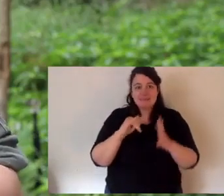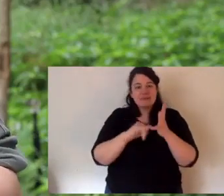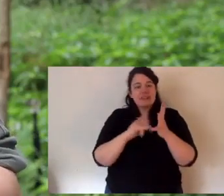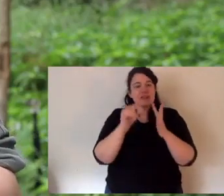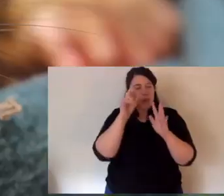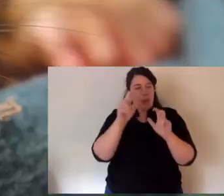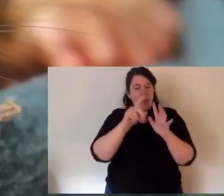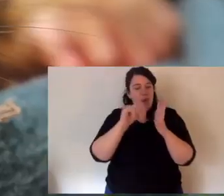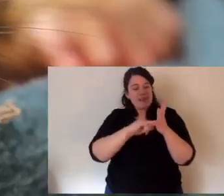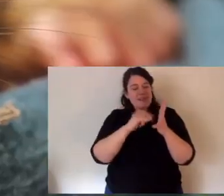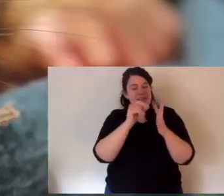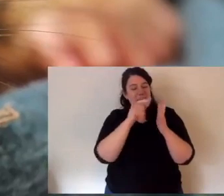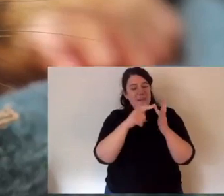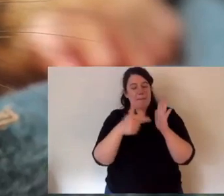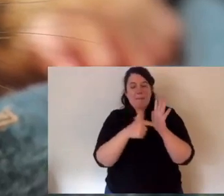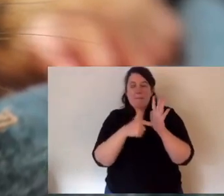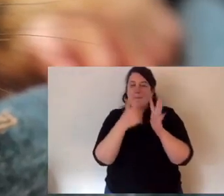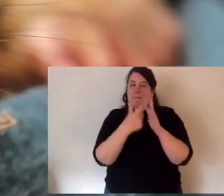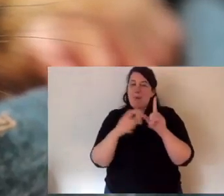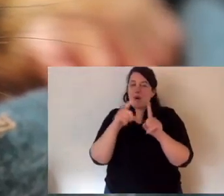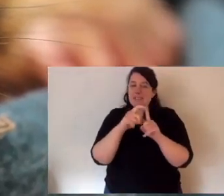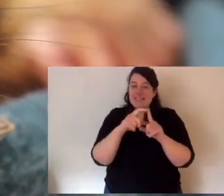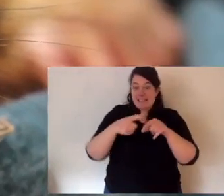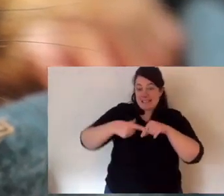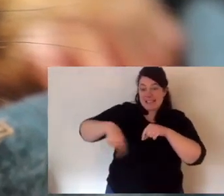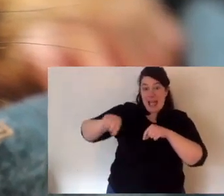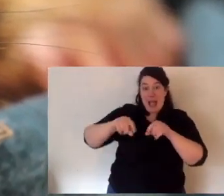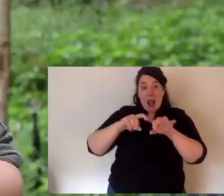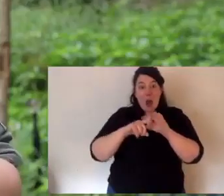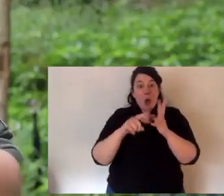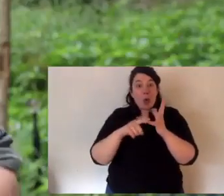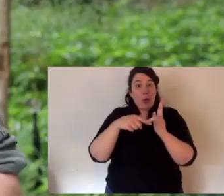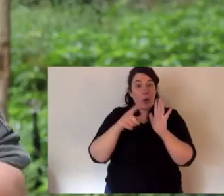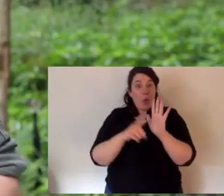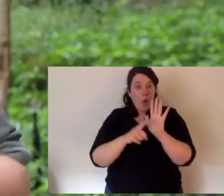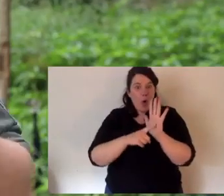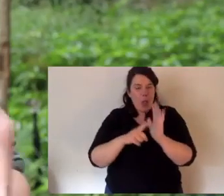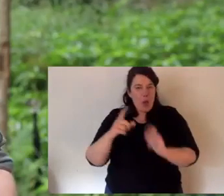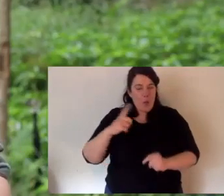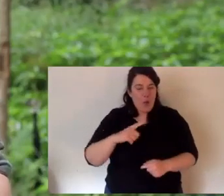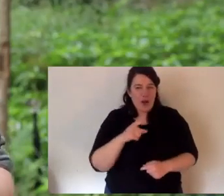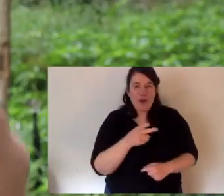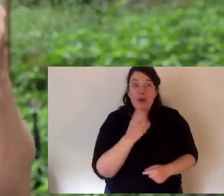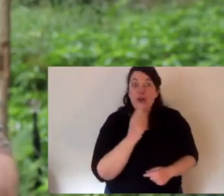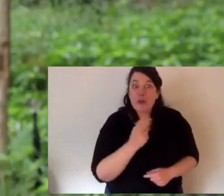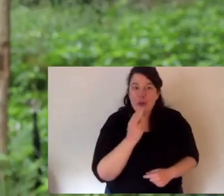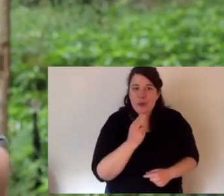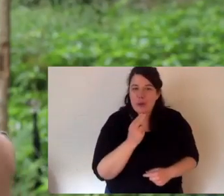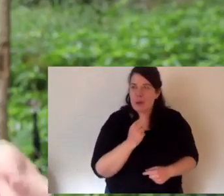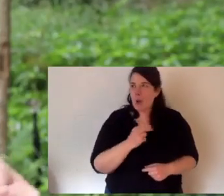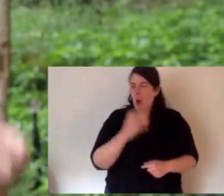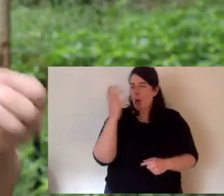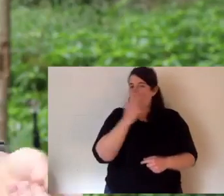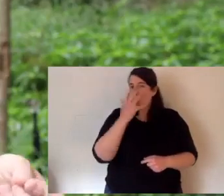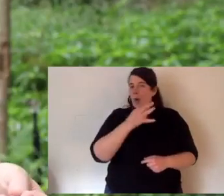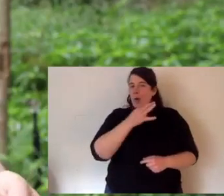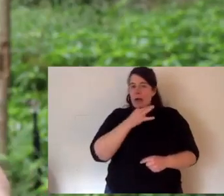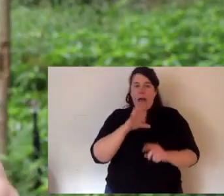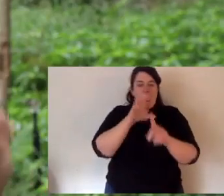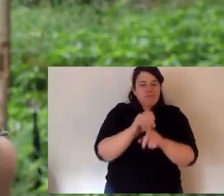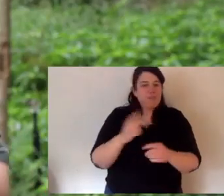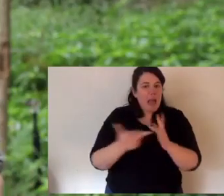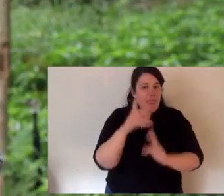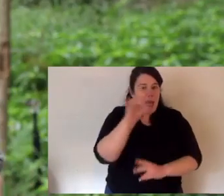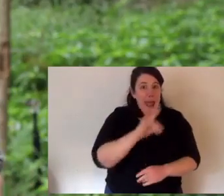one of them is called the baby faced assassin. It's the tiger quoll or spotted tail quoll. And I love its name, the baby faced assassin,